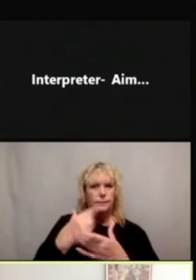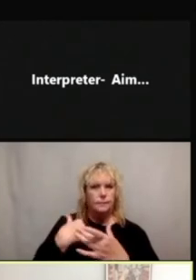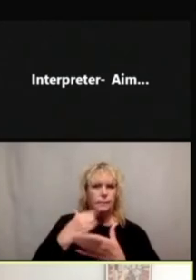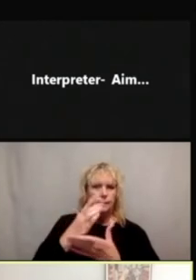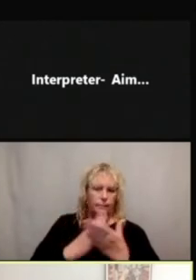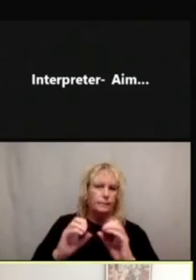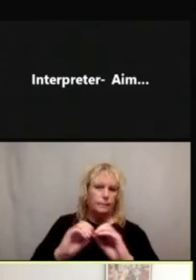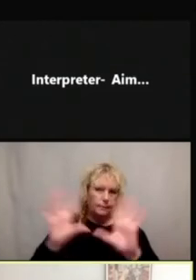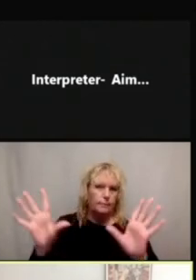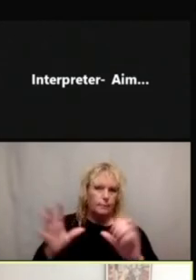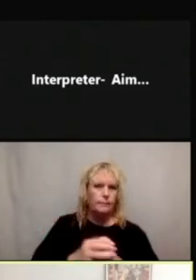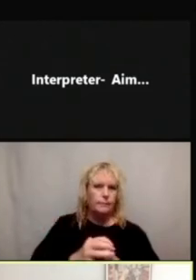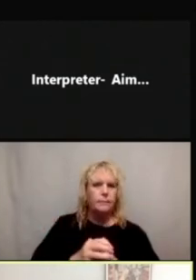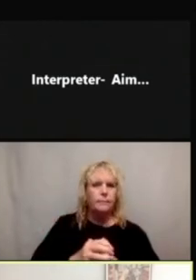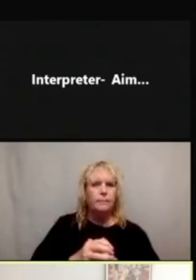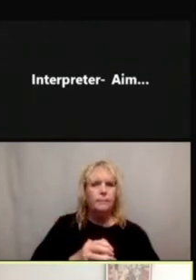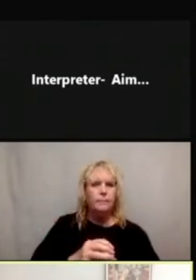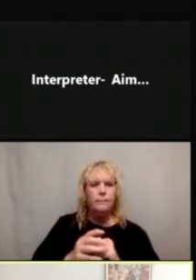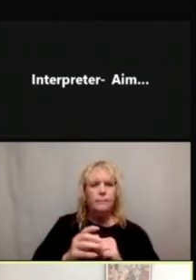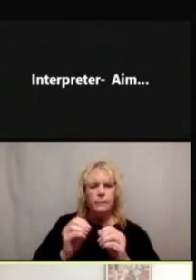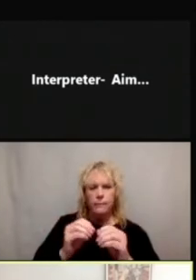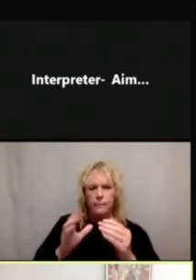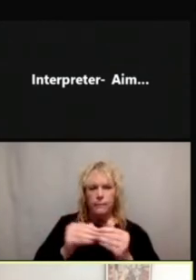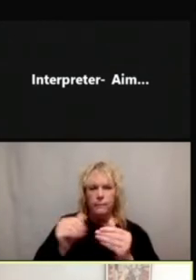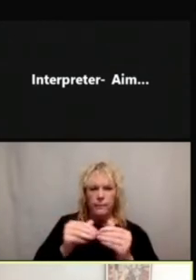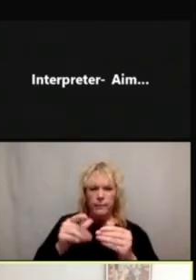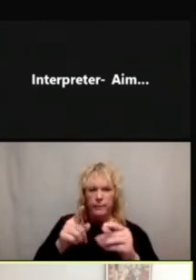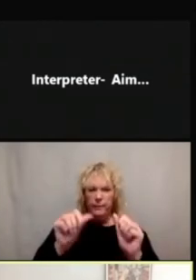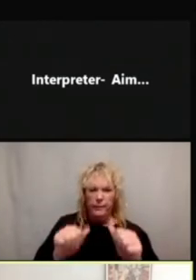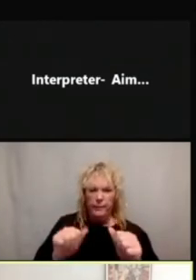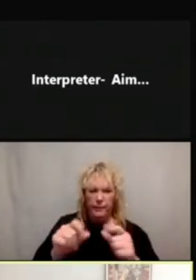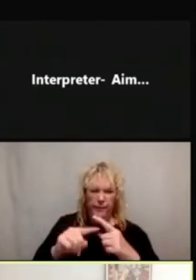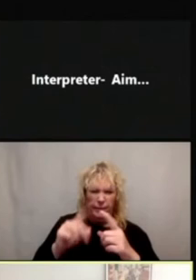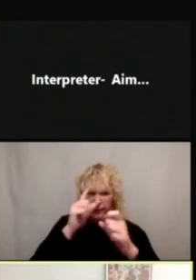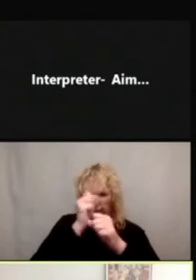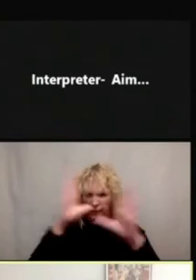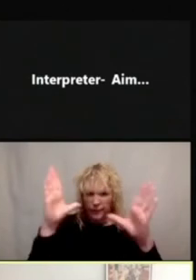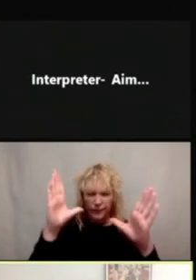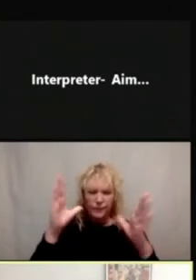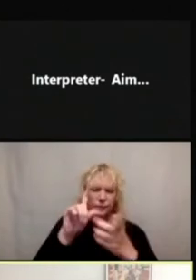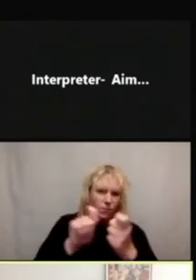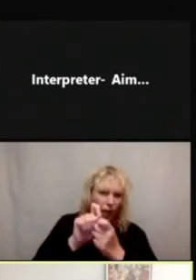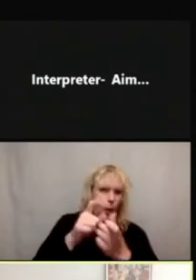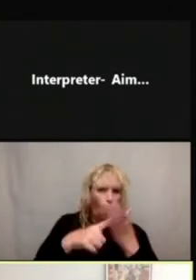It's easier for them to immediately visually identify what they are.